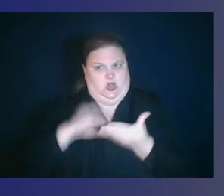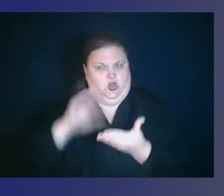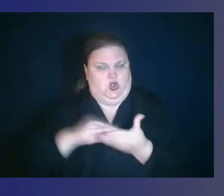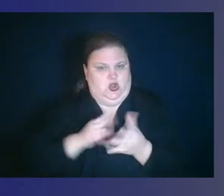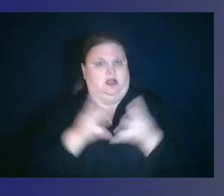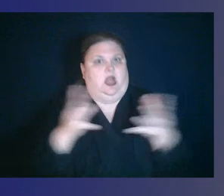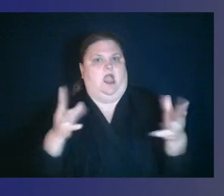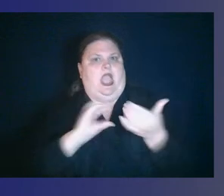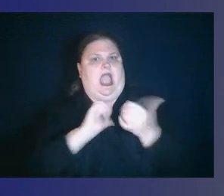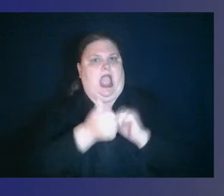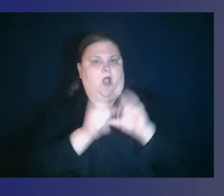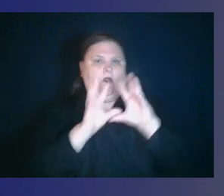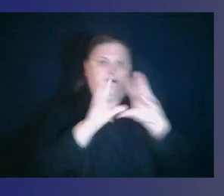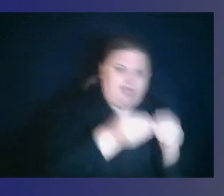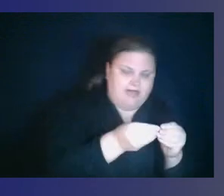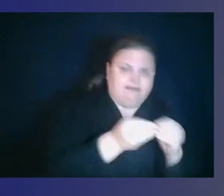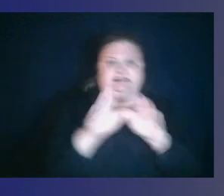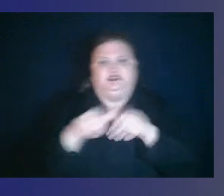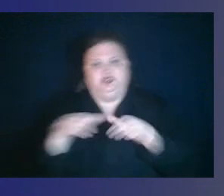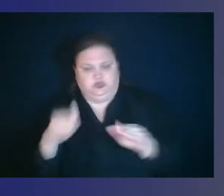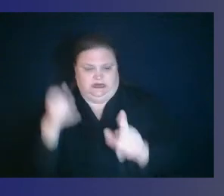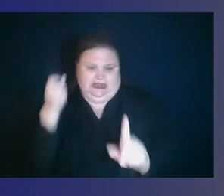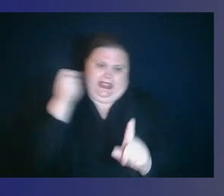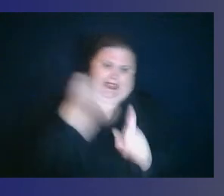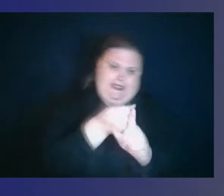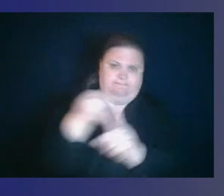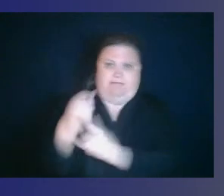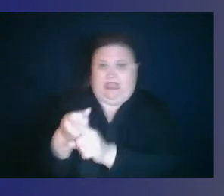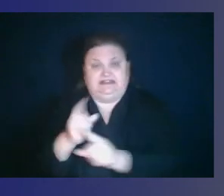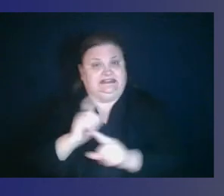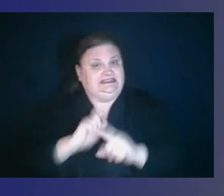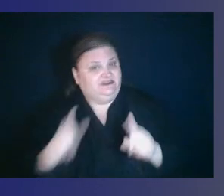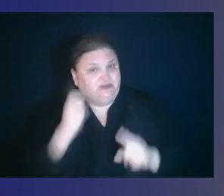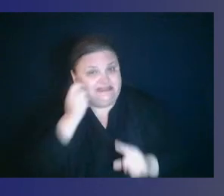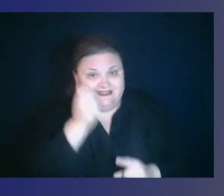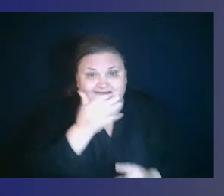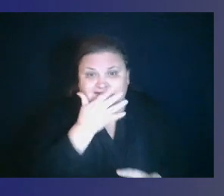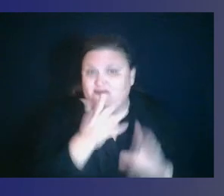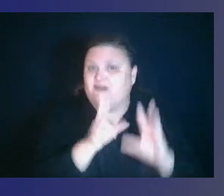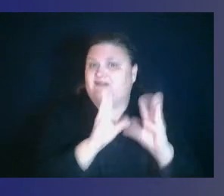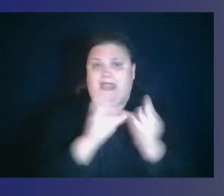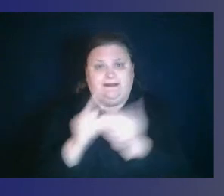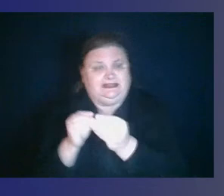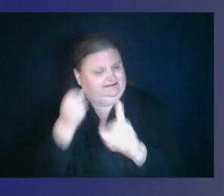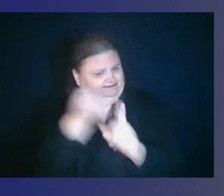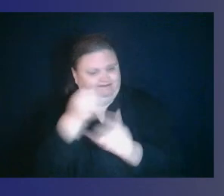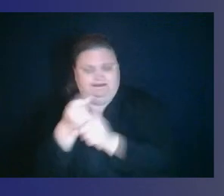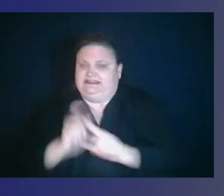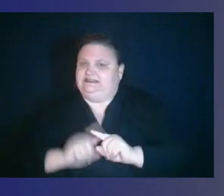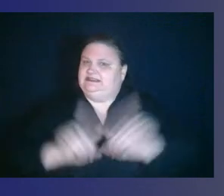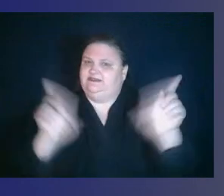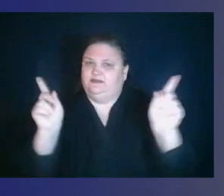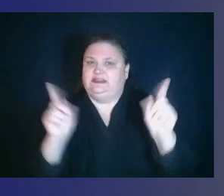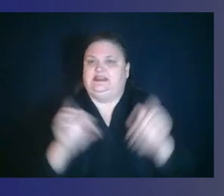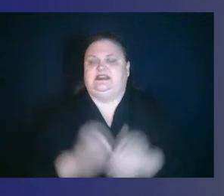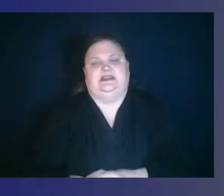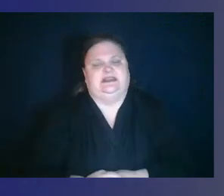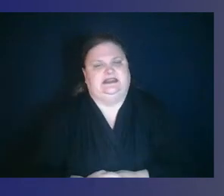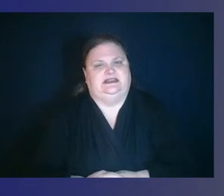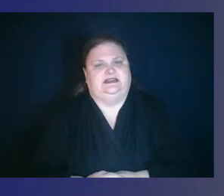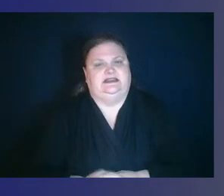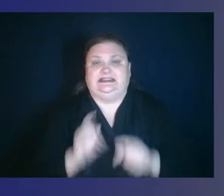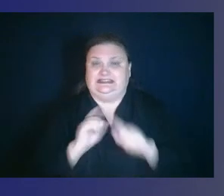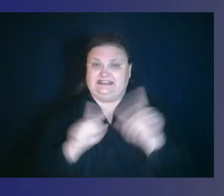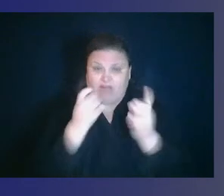kids and different age groups and different races and all of that. So I just want to ask Dr. Pereira